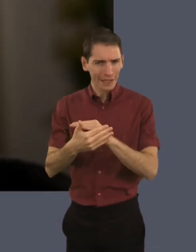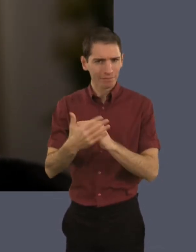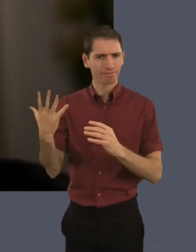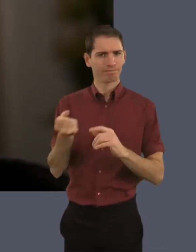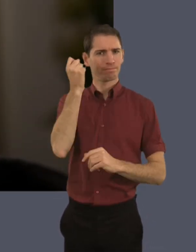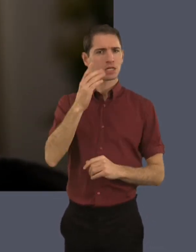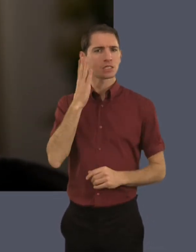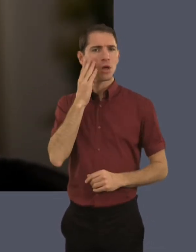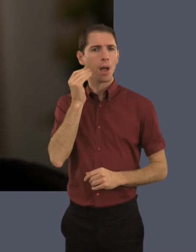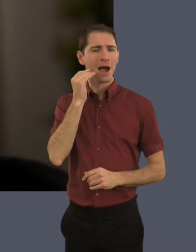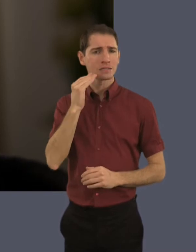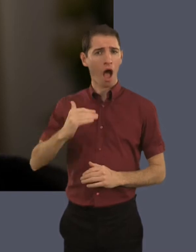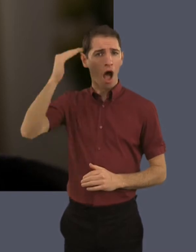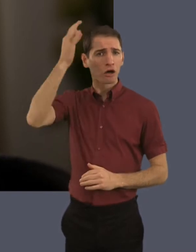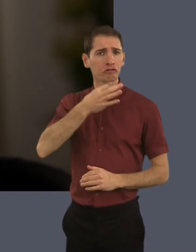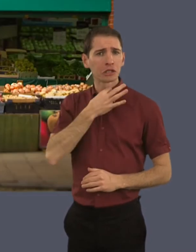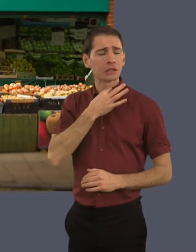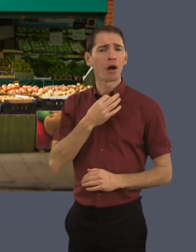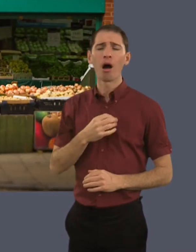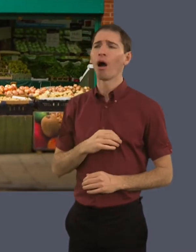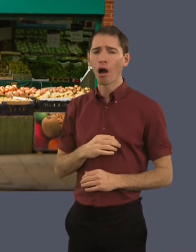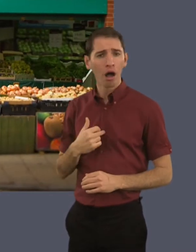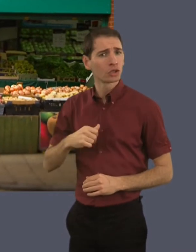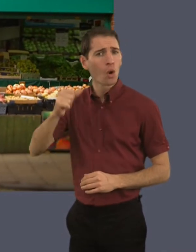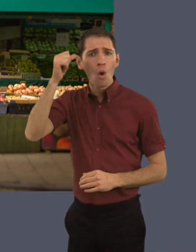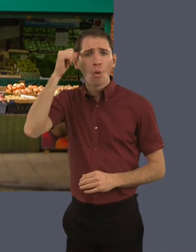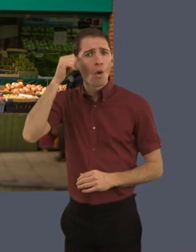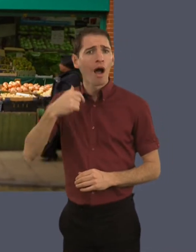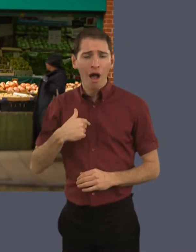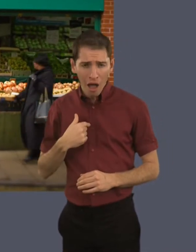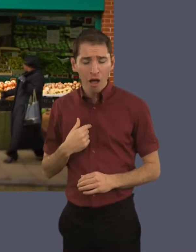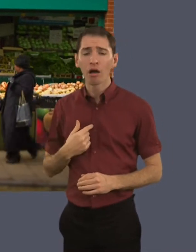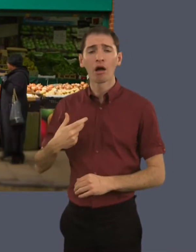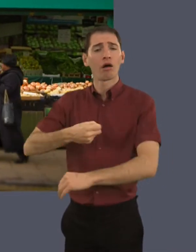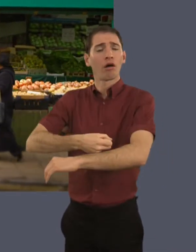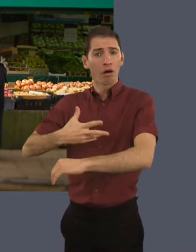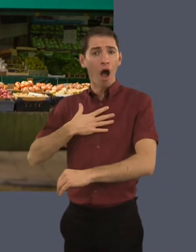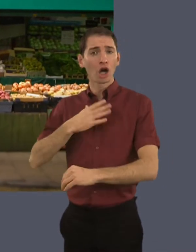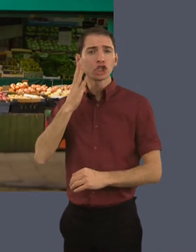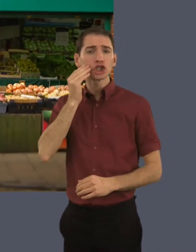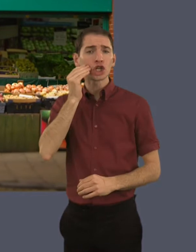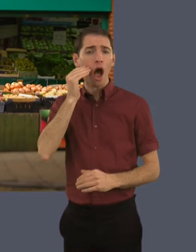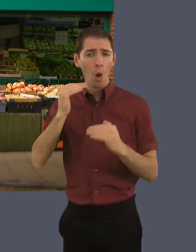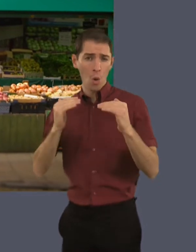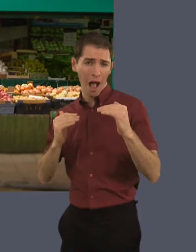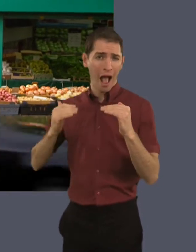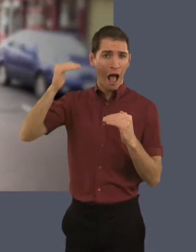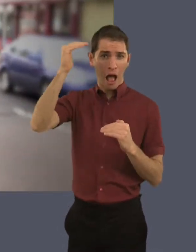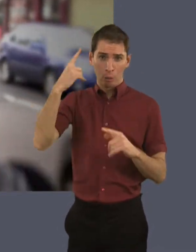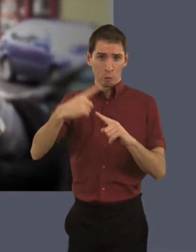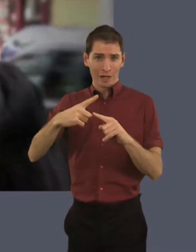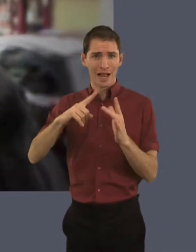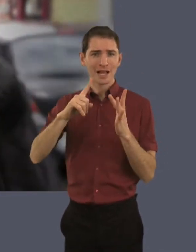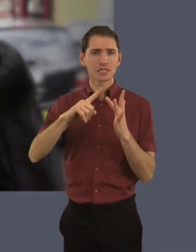African-Caribbeans getting diabetes, which I was not aware of. My sugar level was so